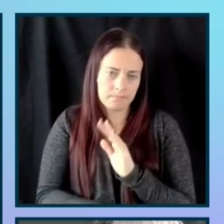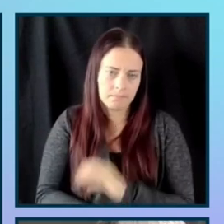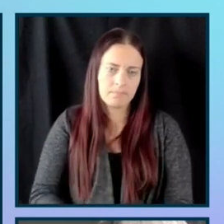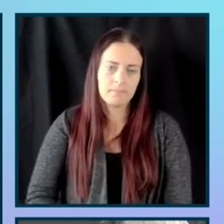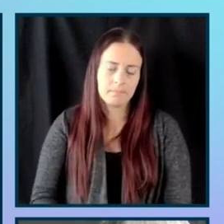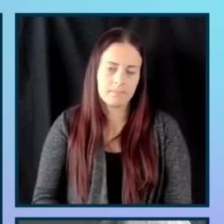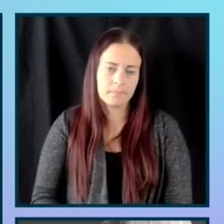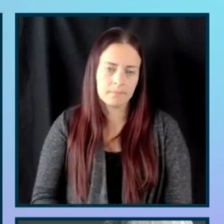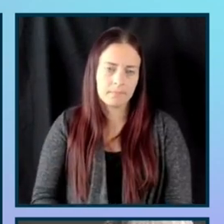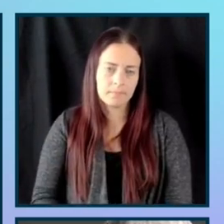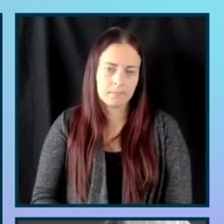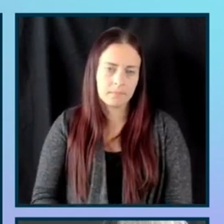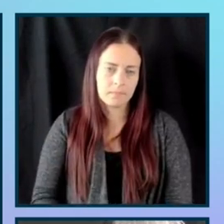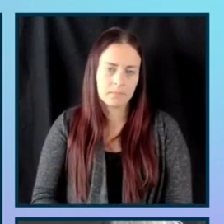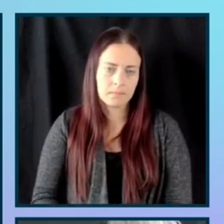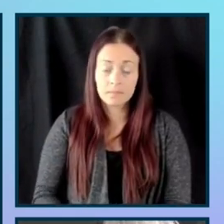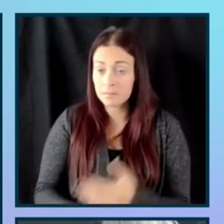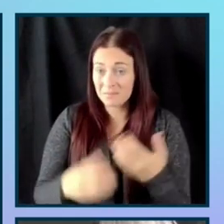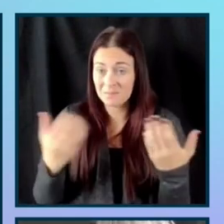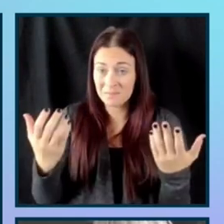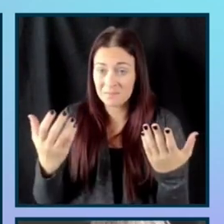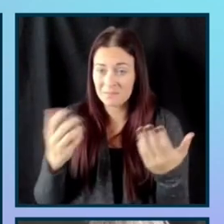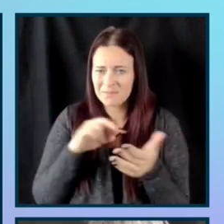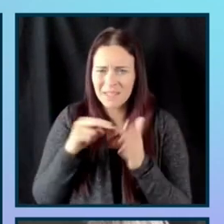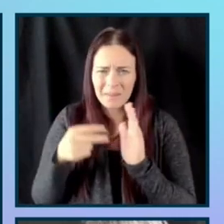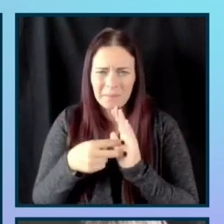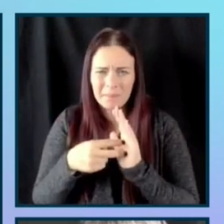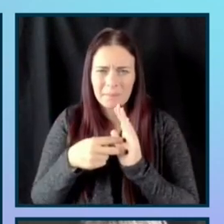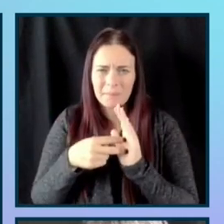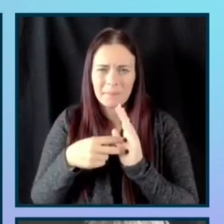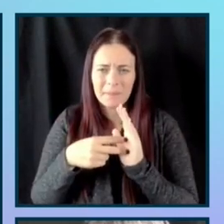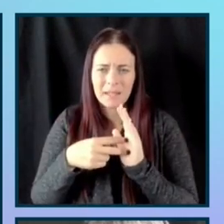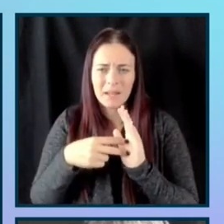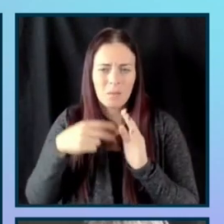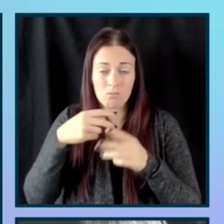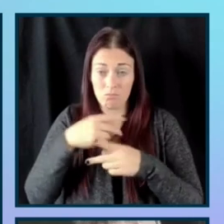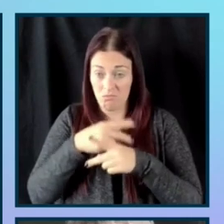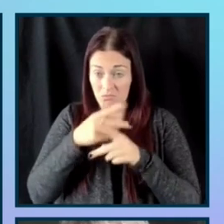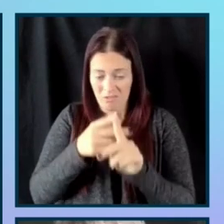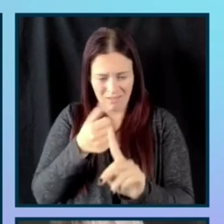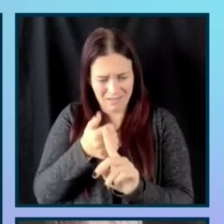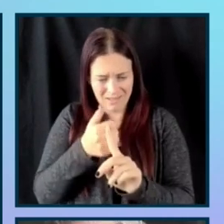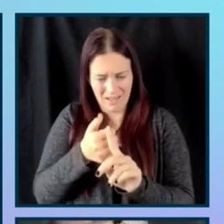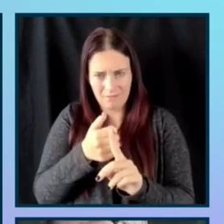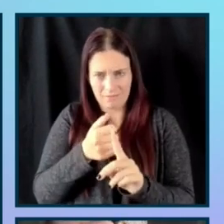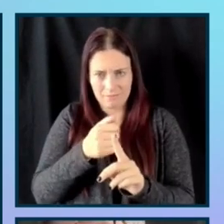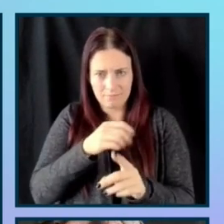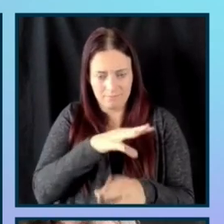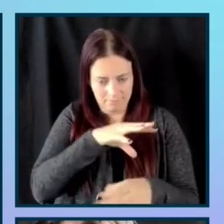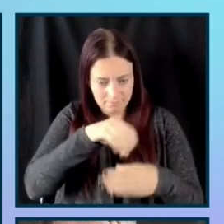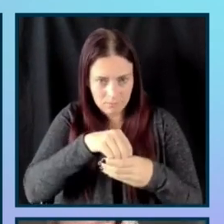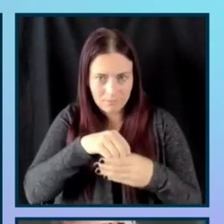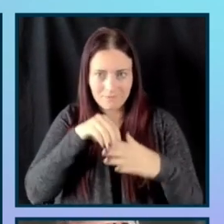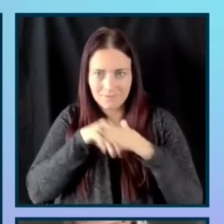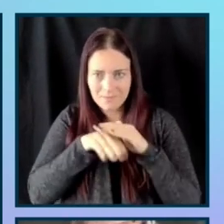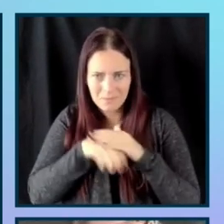So, um, what does it even mean to make, um, a product inclusive? So, um,